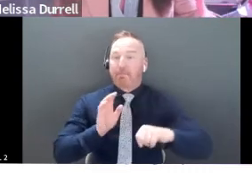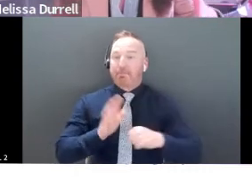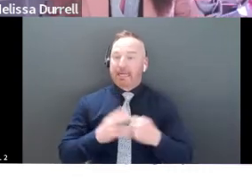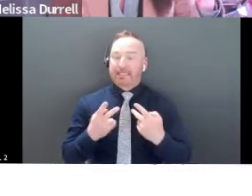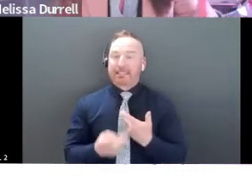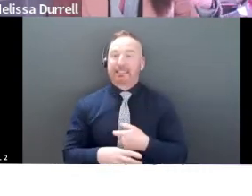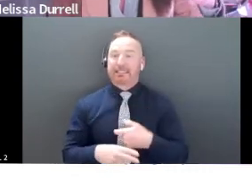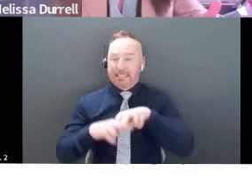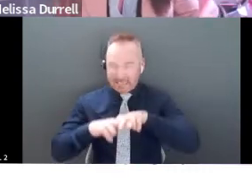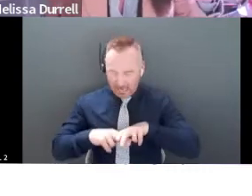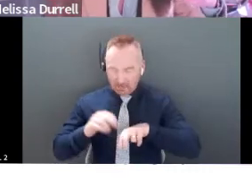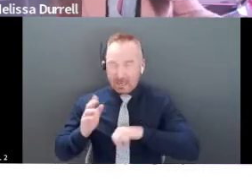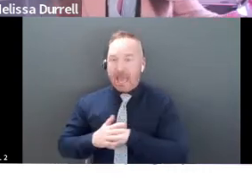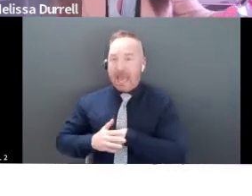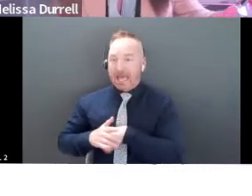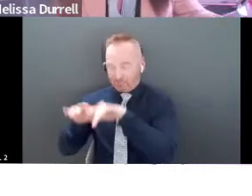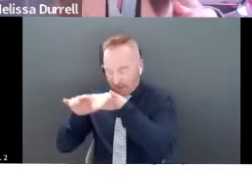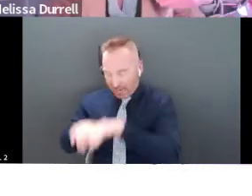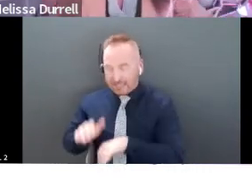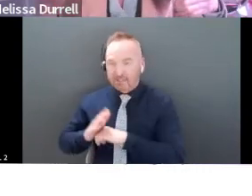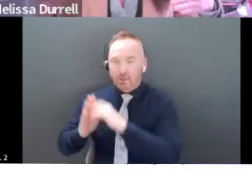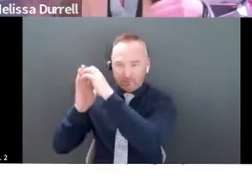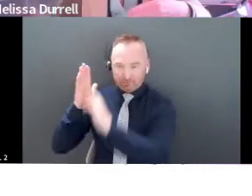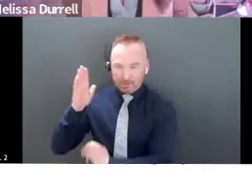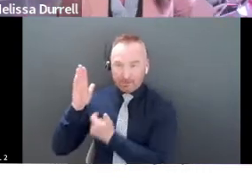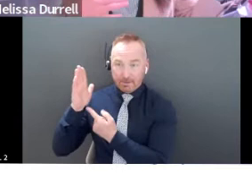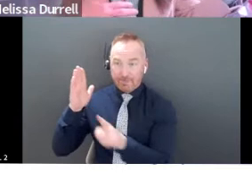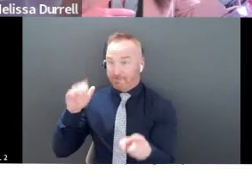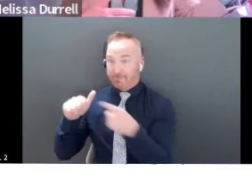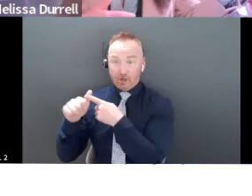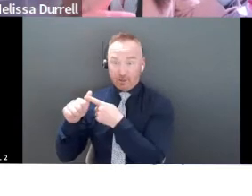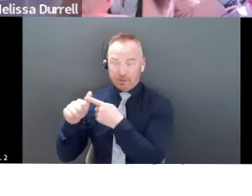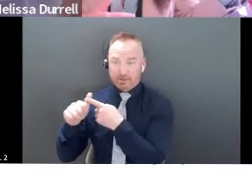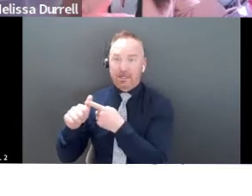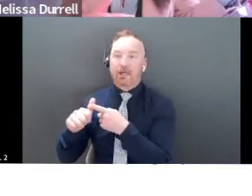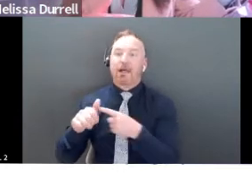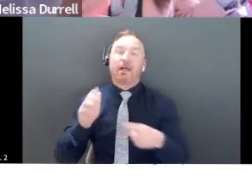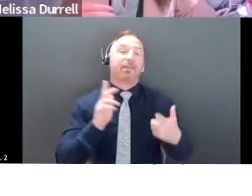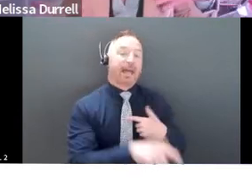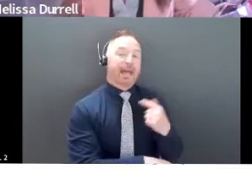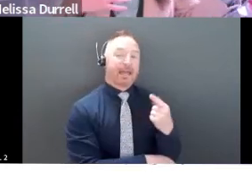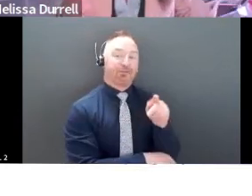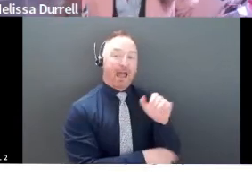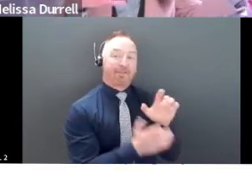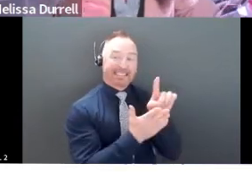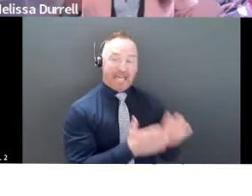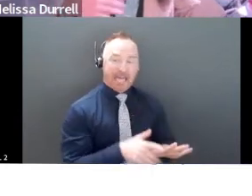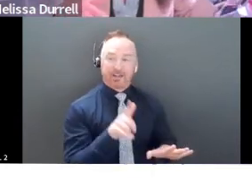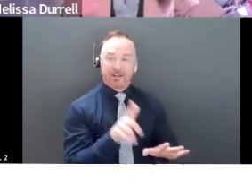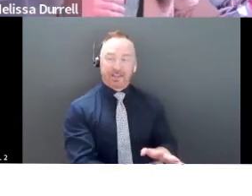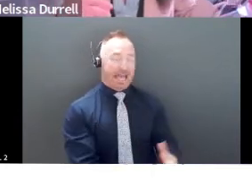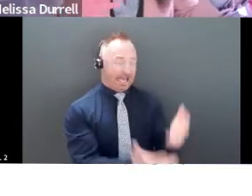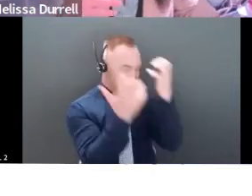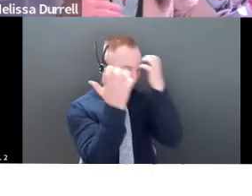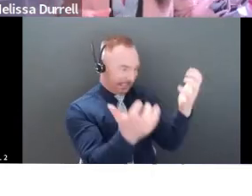script and write your script first. Then you're not driving a graphic designer crazy because you're changing your